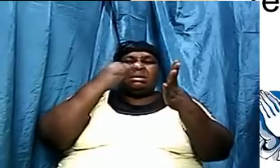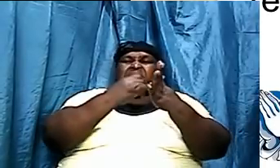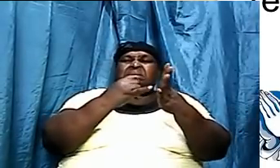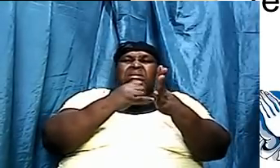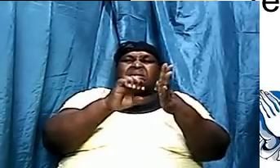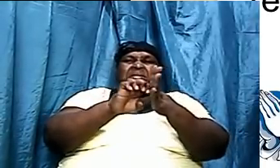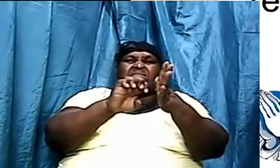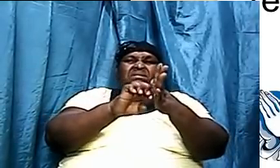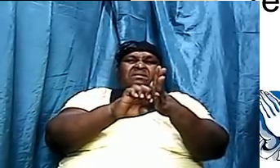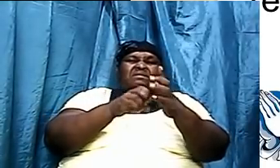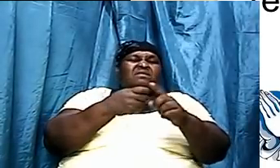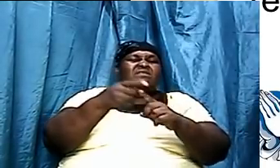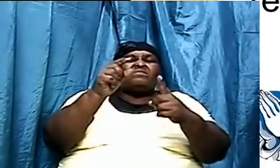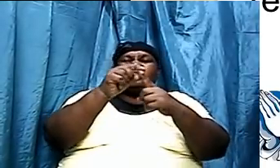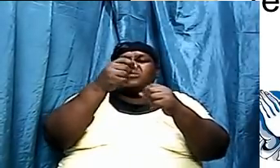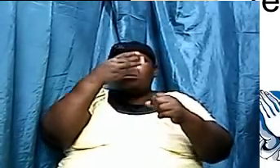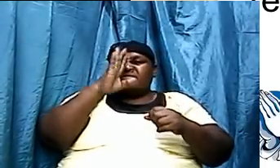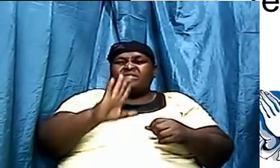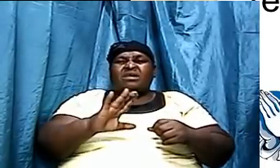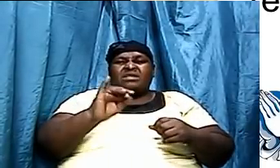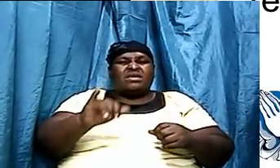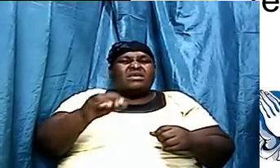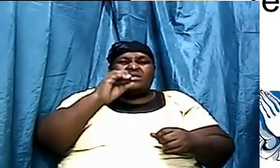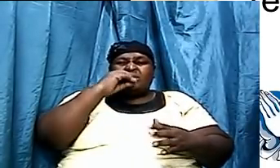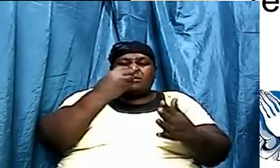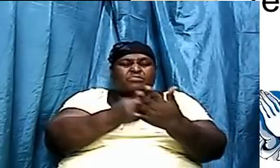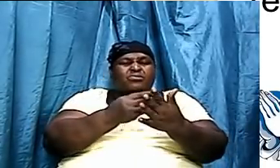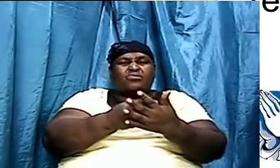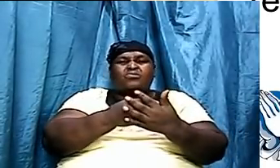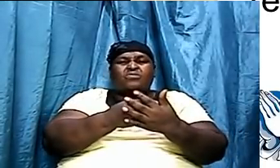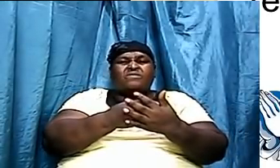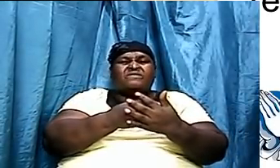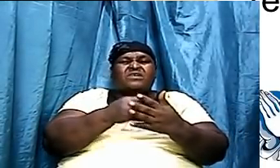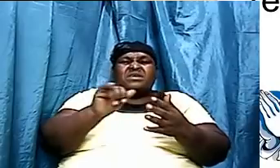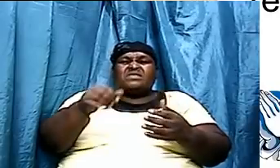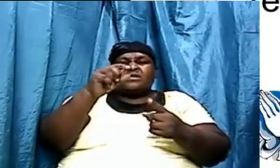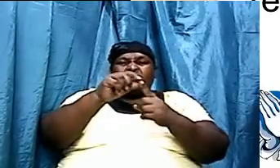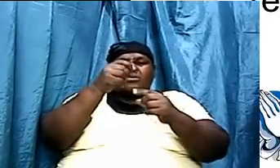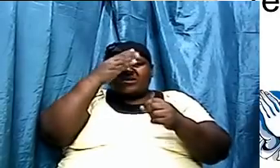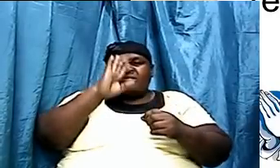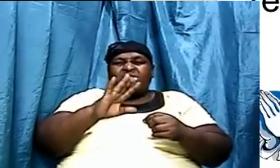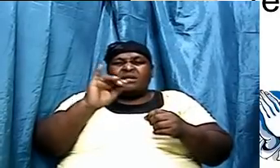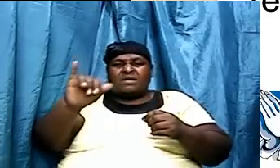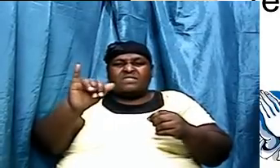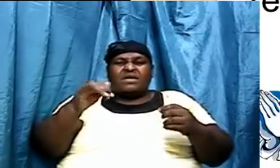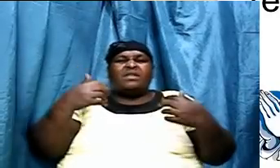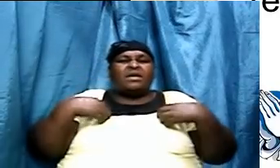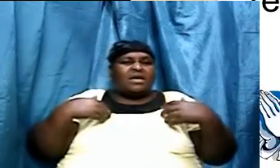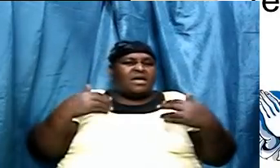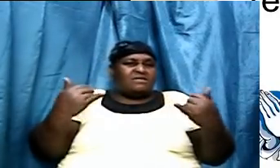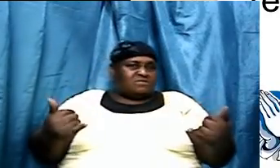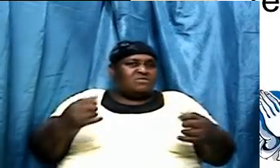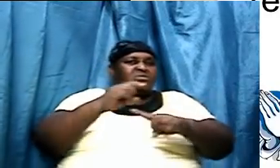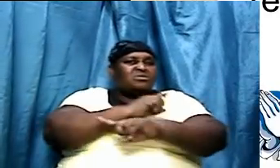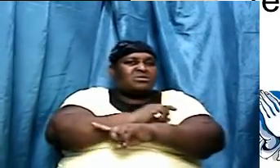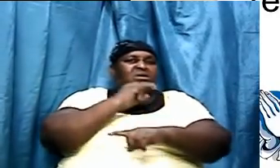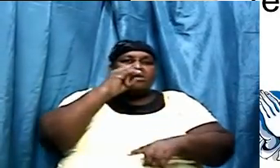the word of God. That proves that the word of God as we have today is true.